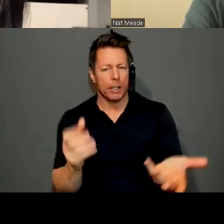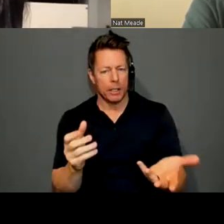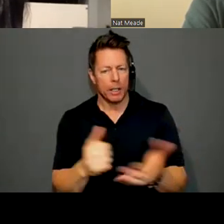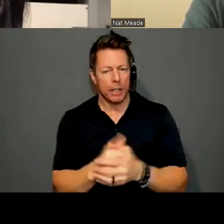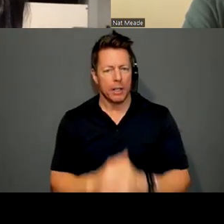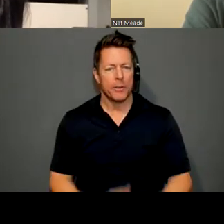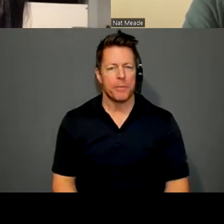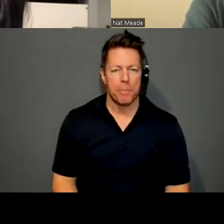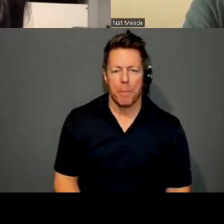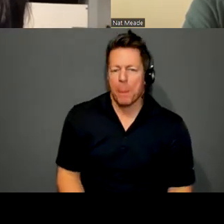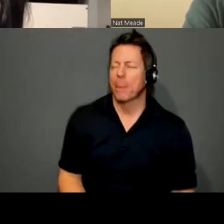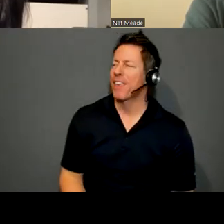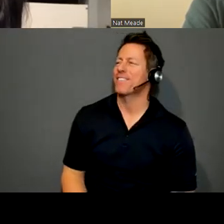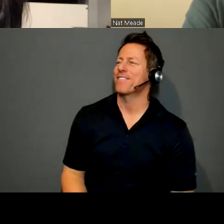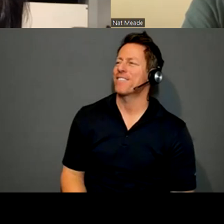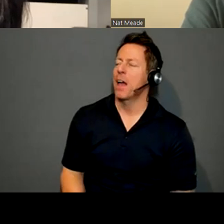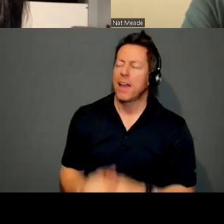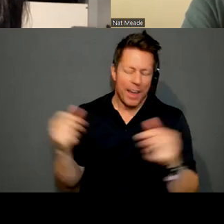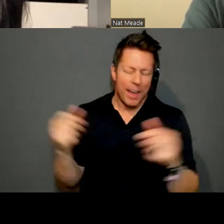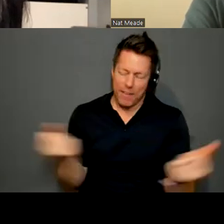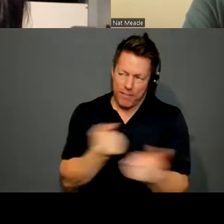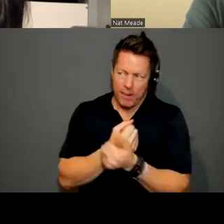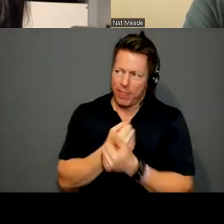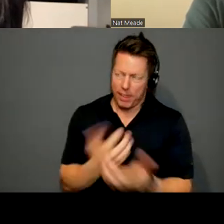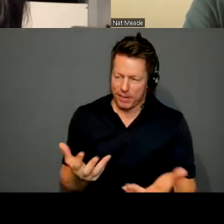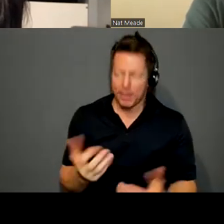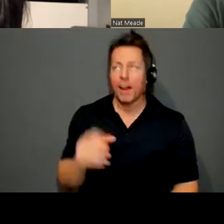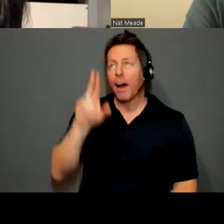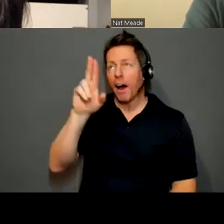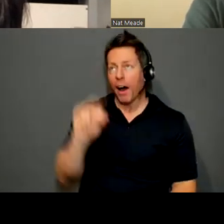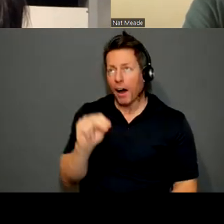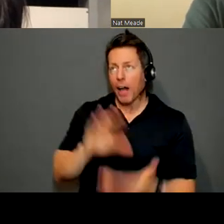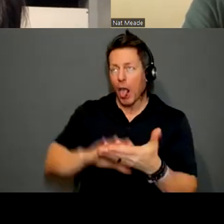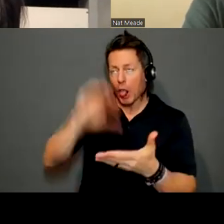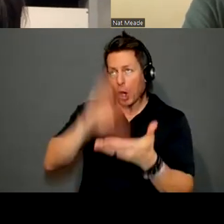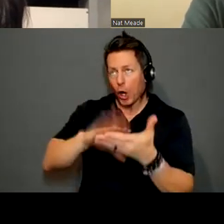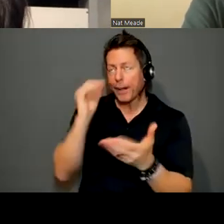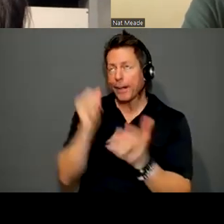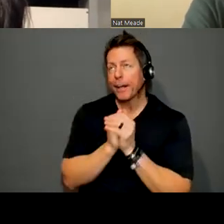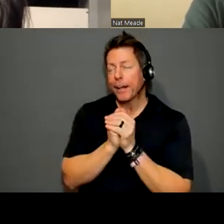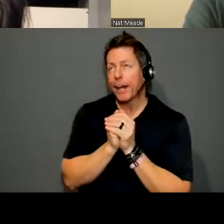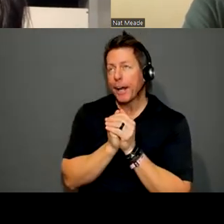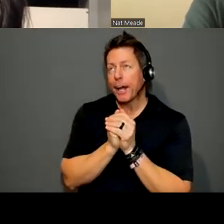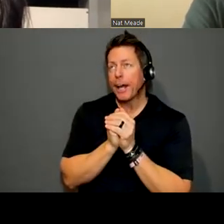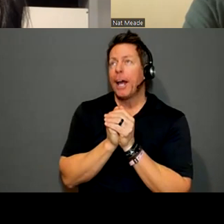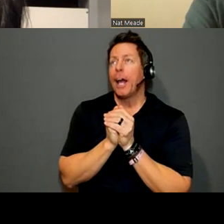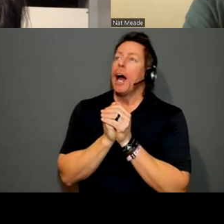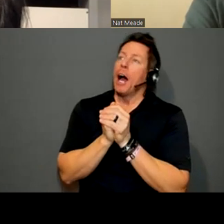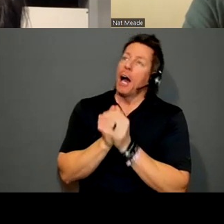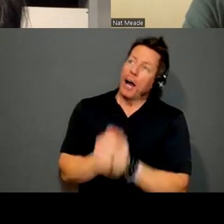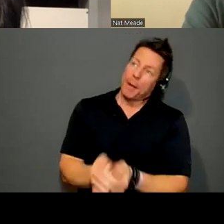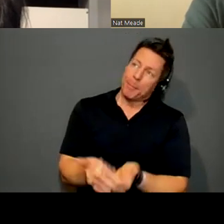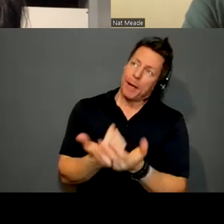Everything. Everything. My gosh. What am I unlearning these days? I am